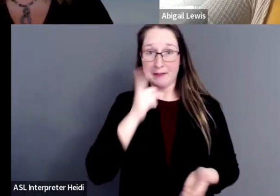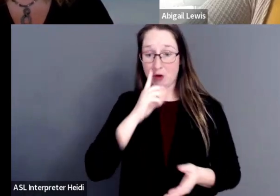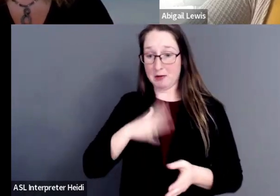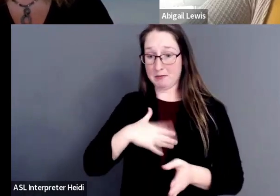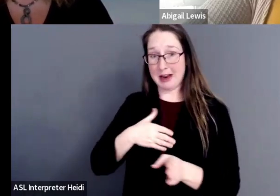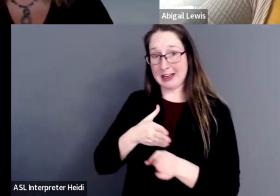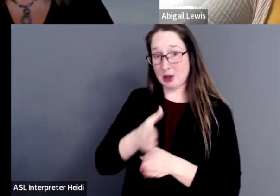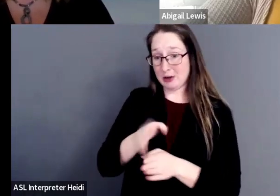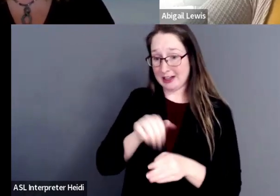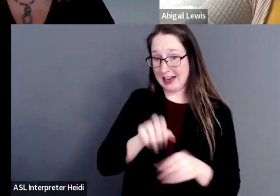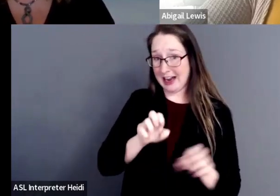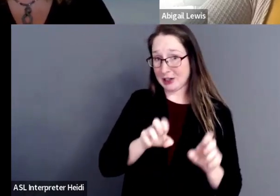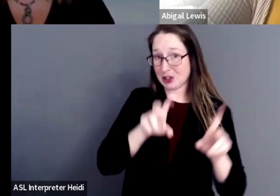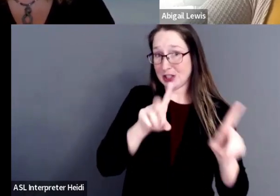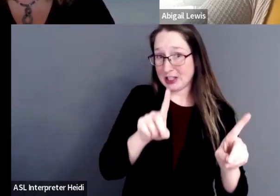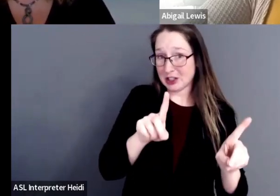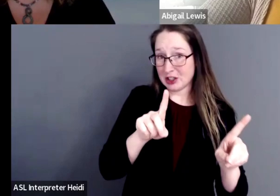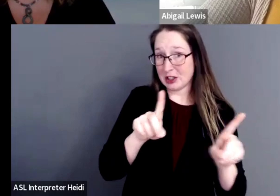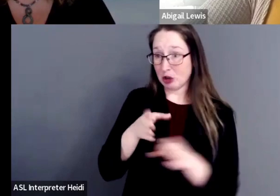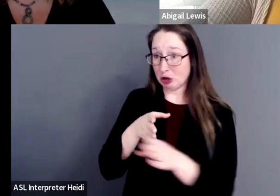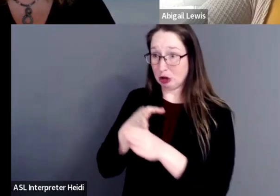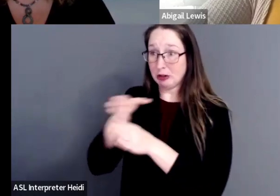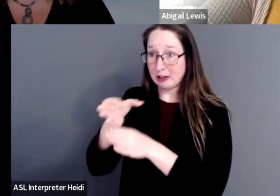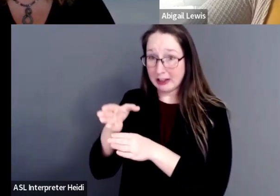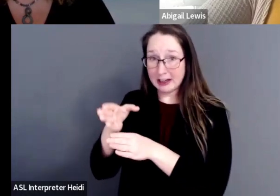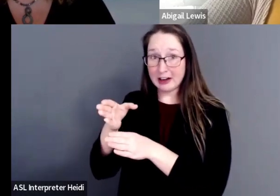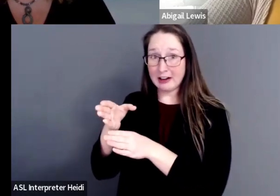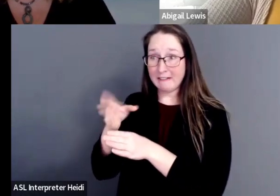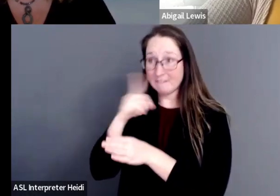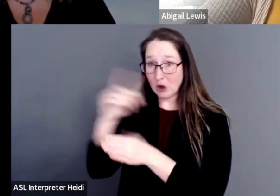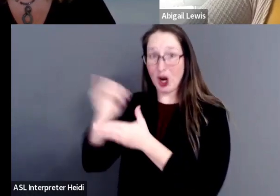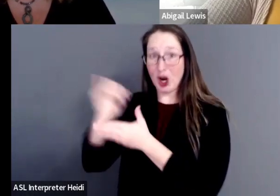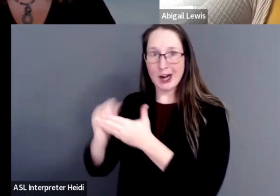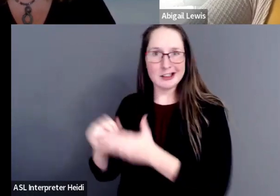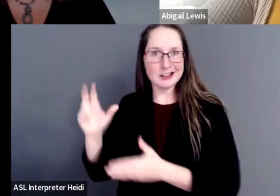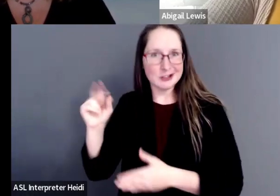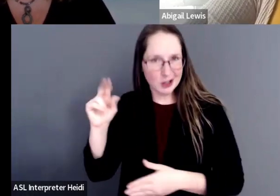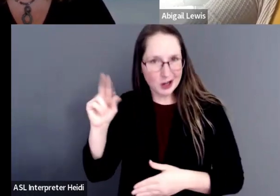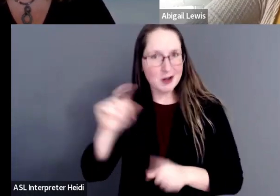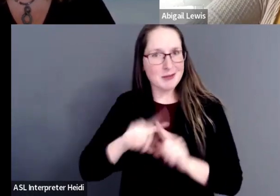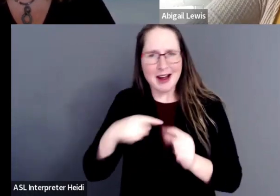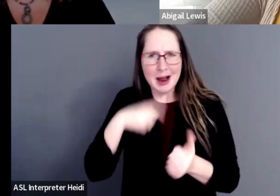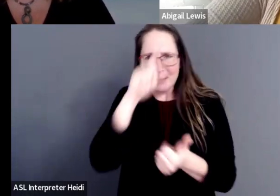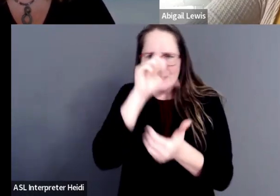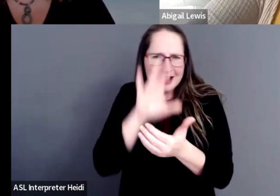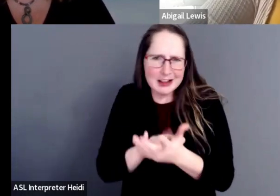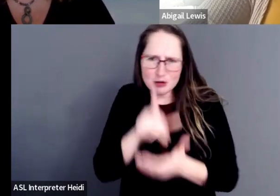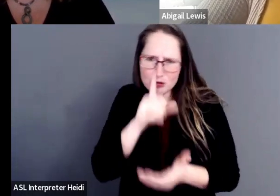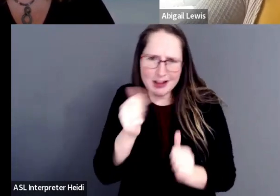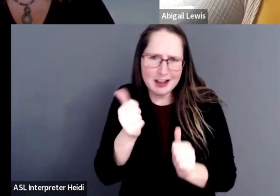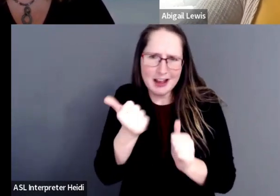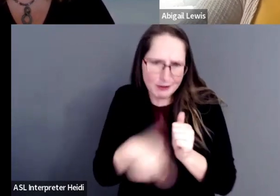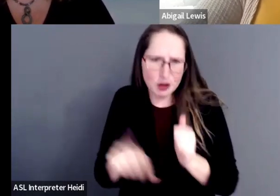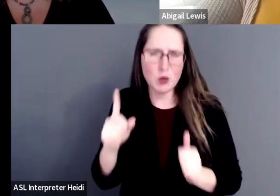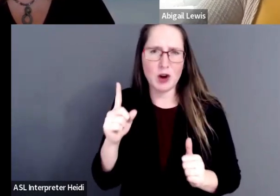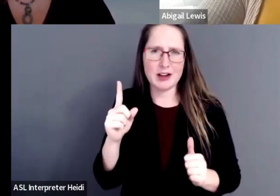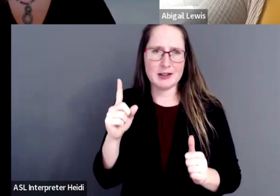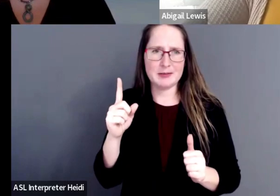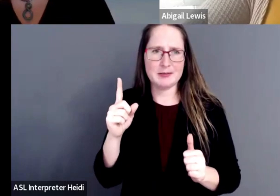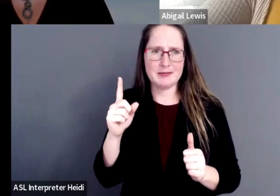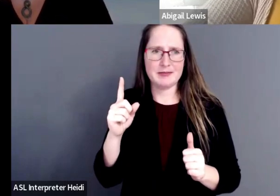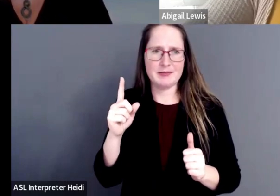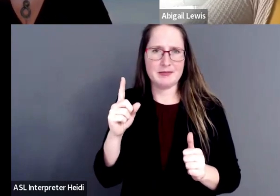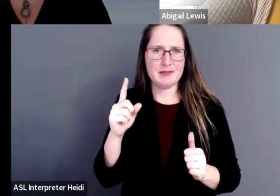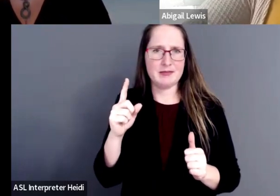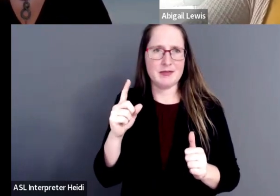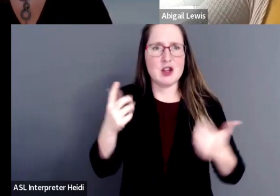in education. But I really believe that everybody don't let